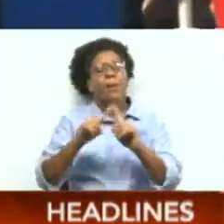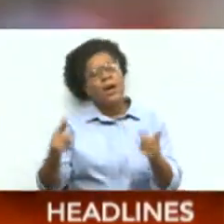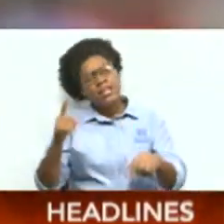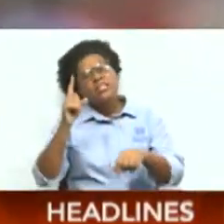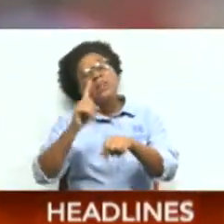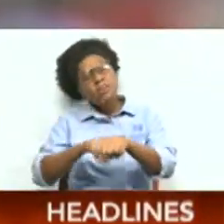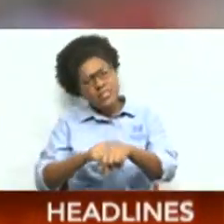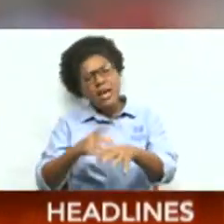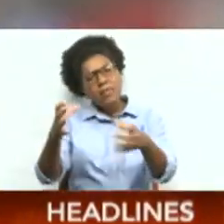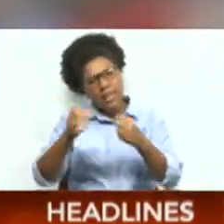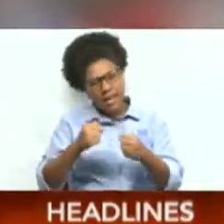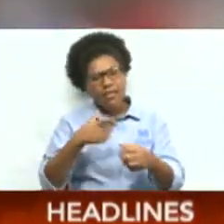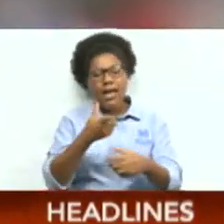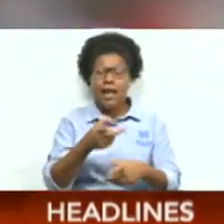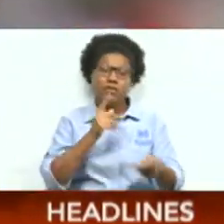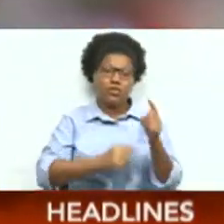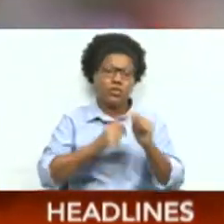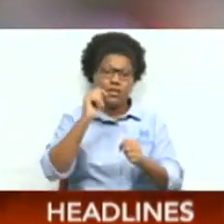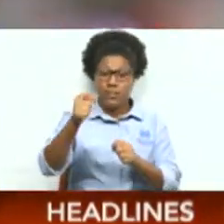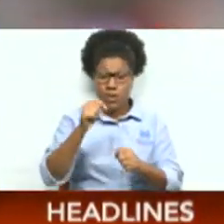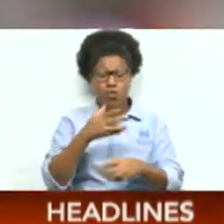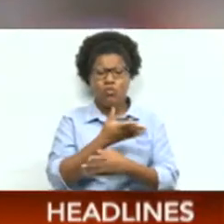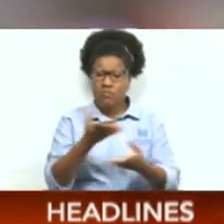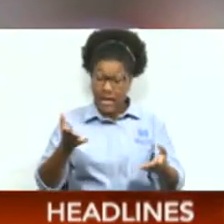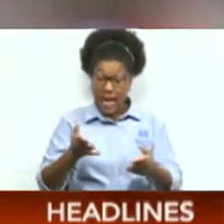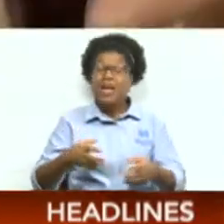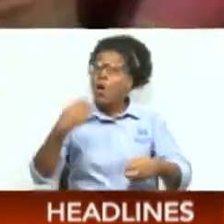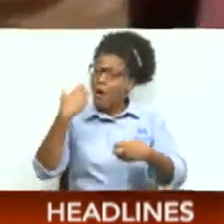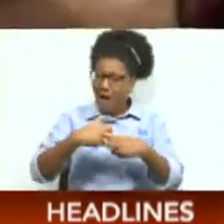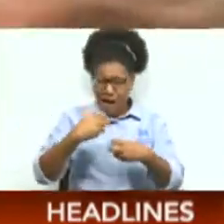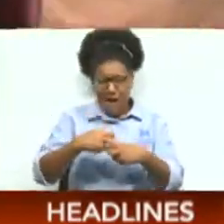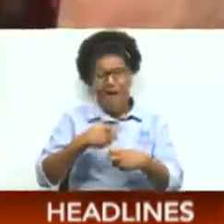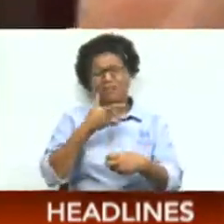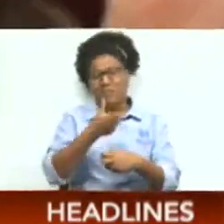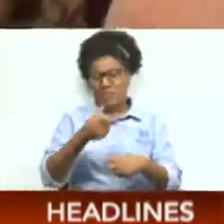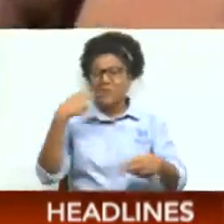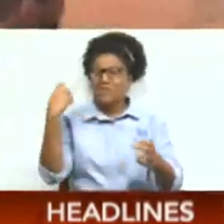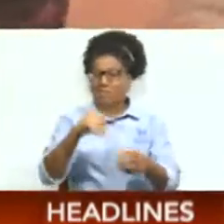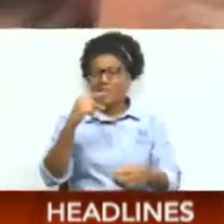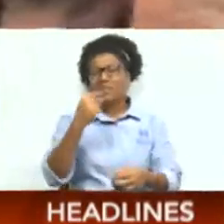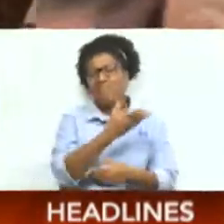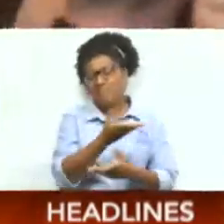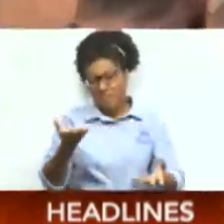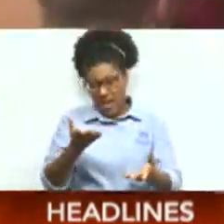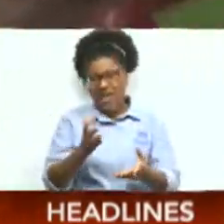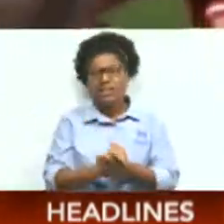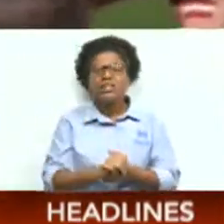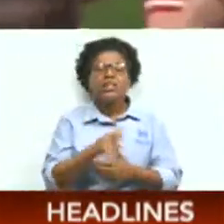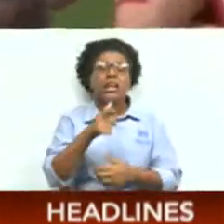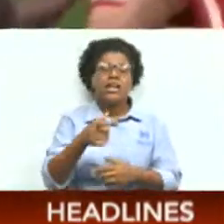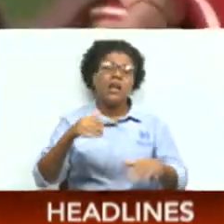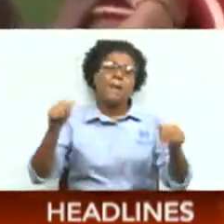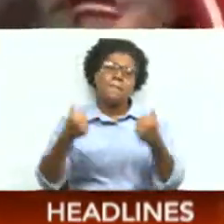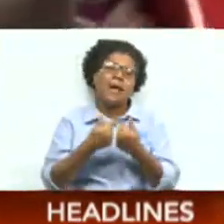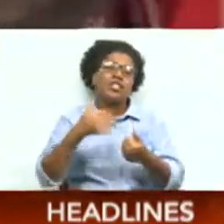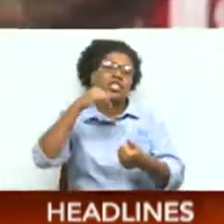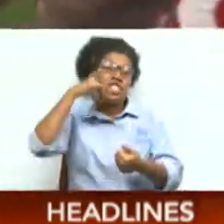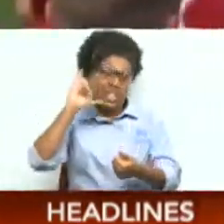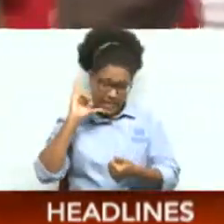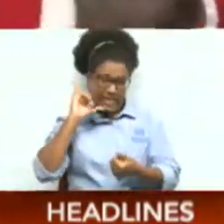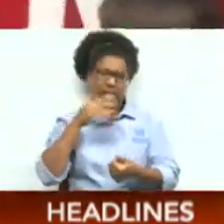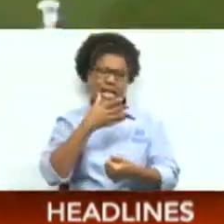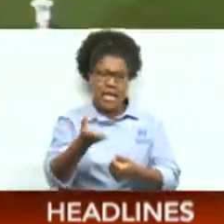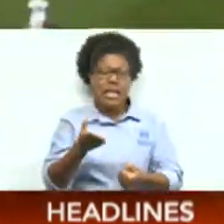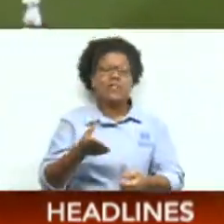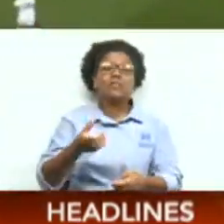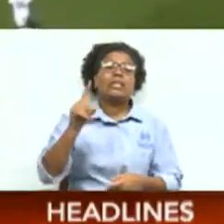as a well-organized Soca Warriors outfit proved hard to pierce in a CONCACAF Nations league play-in match yesterday in Frisco, Texas.